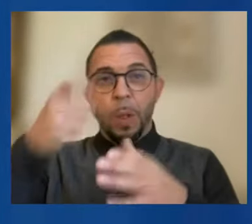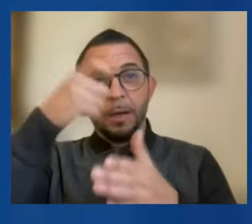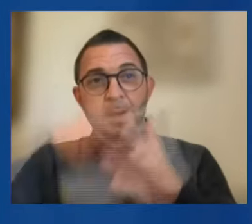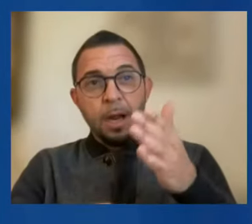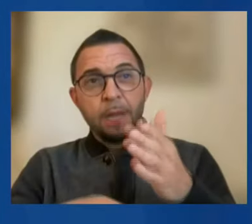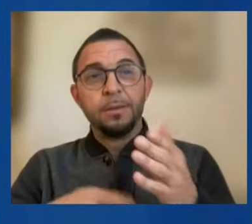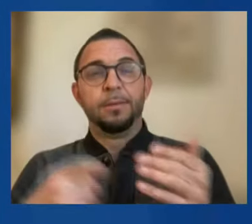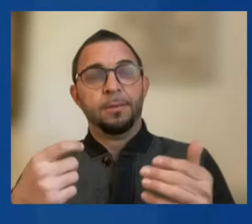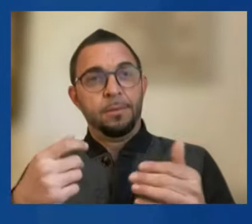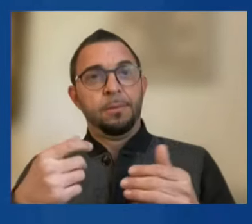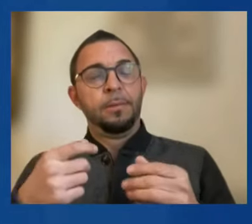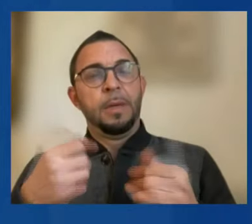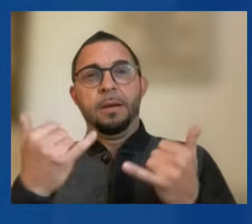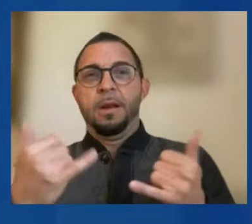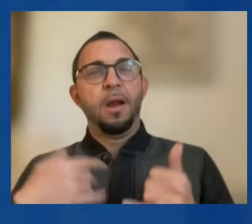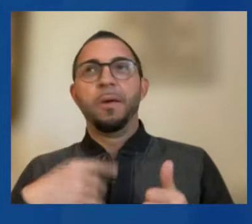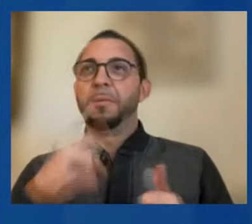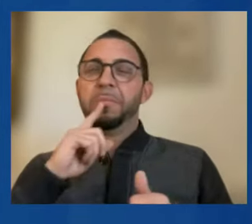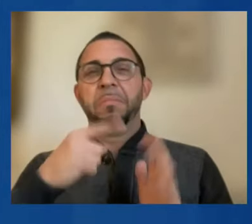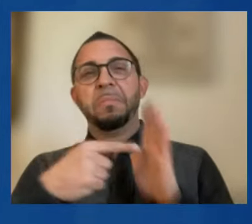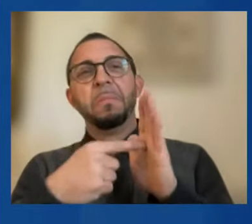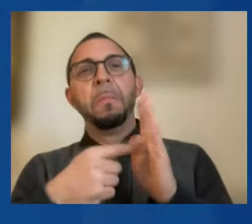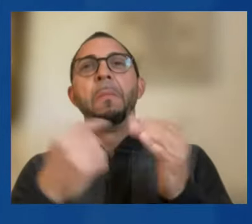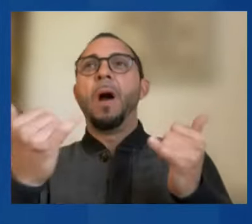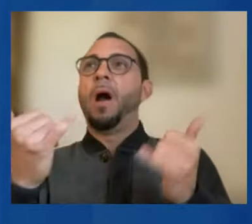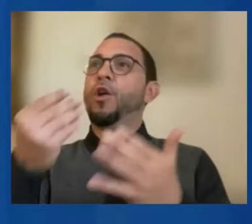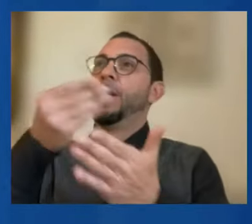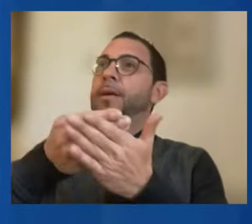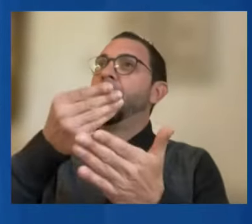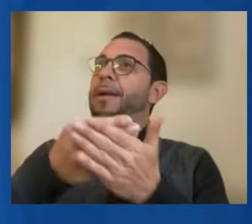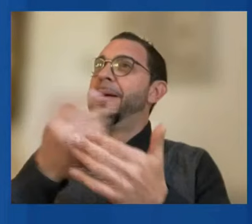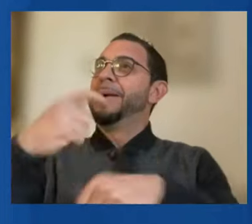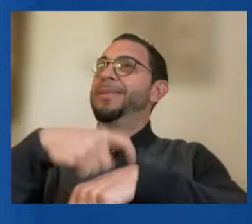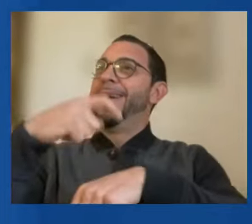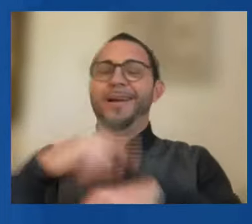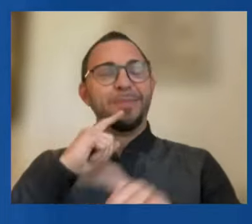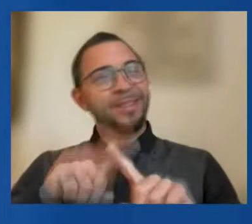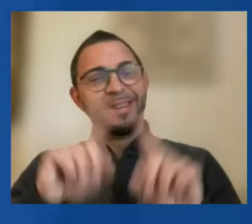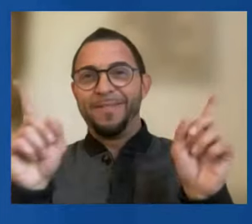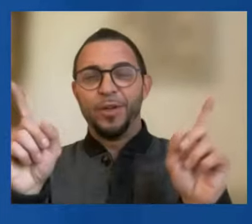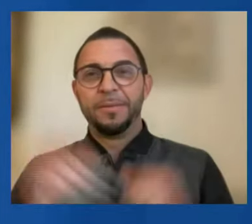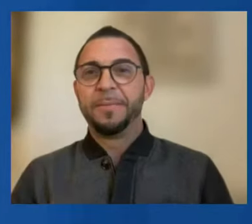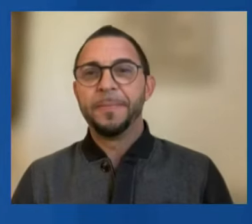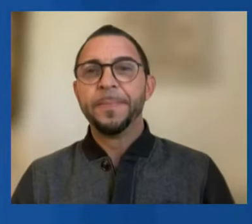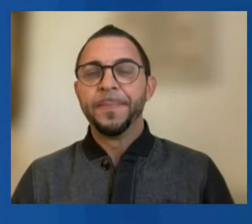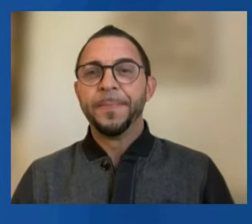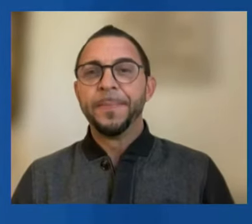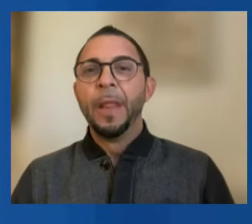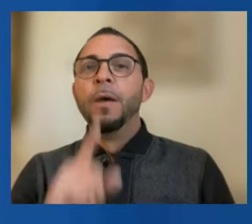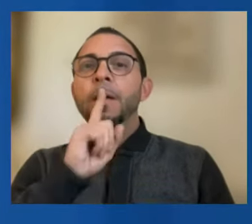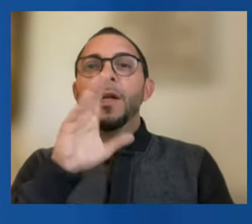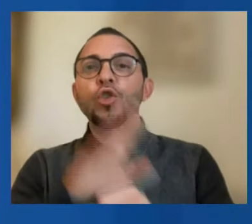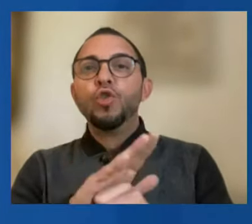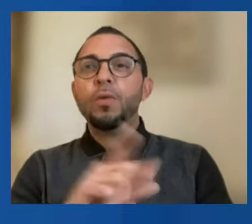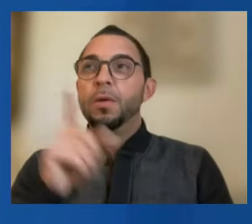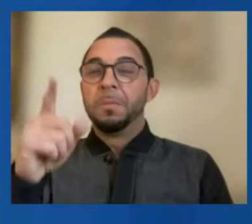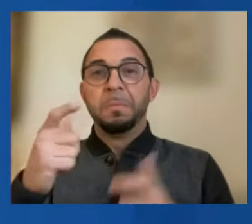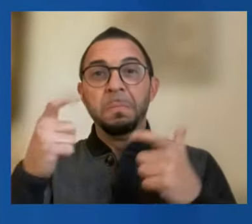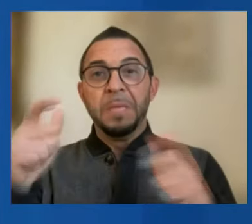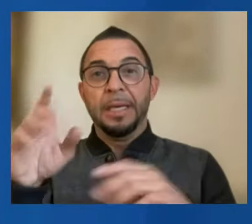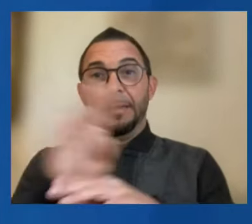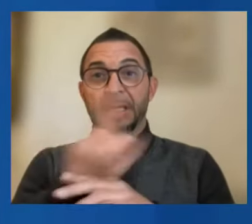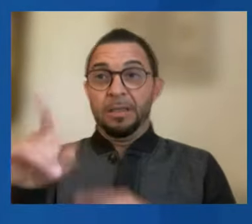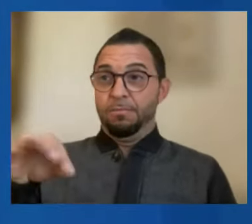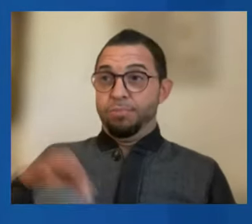reflect modern economic realities. By ensuring that profitable corporations pay their